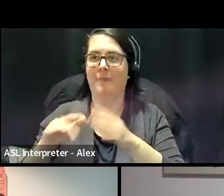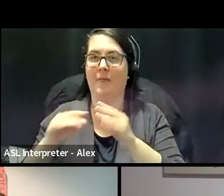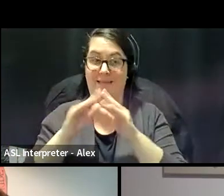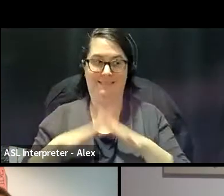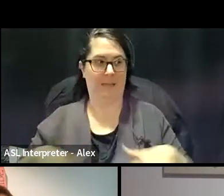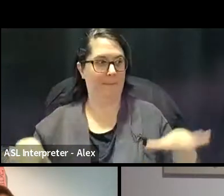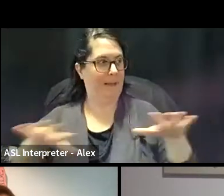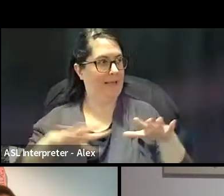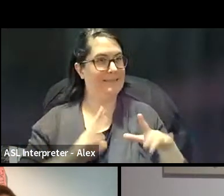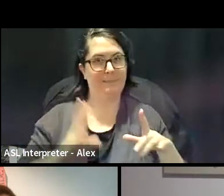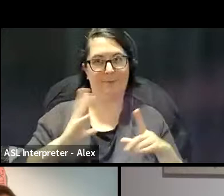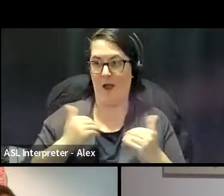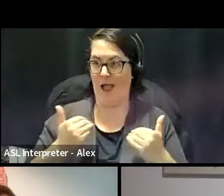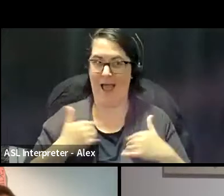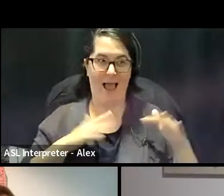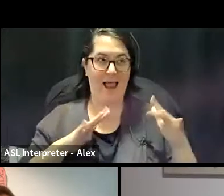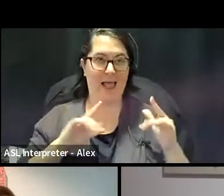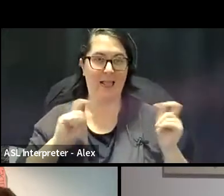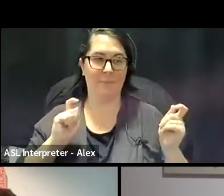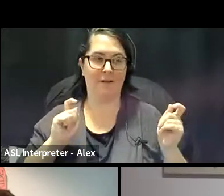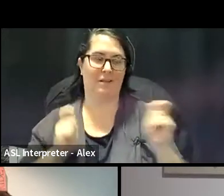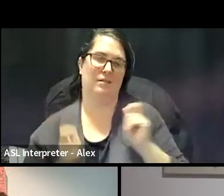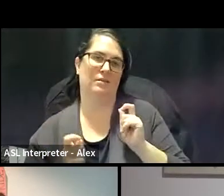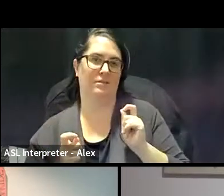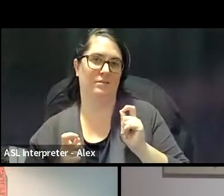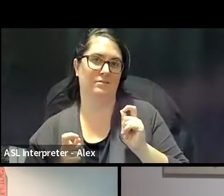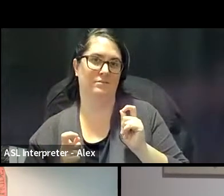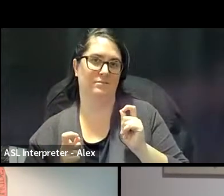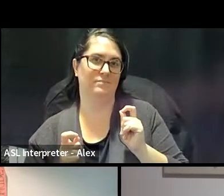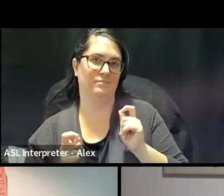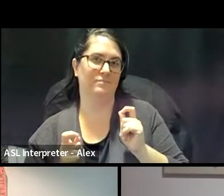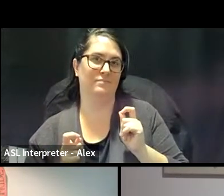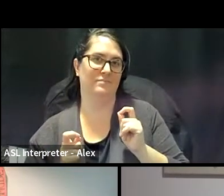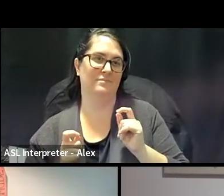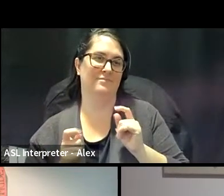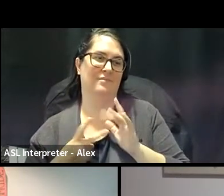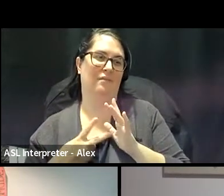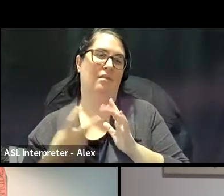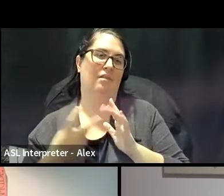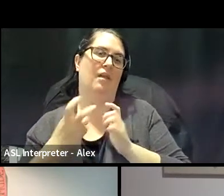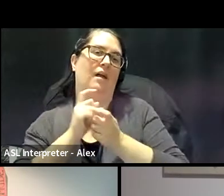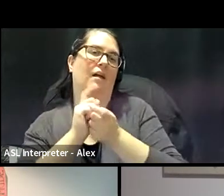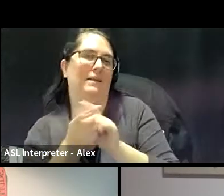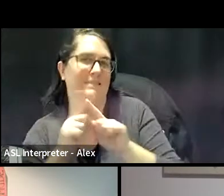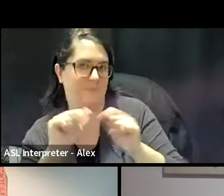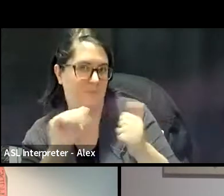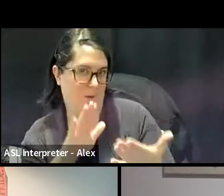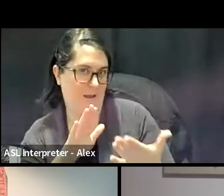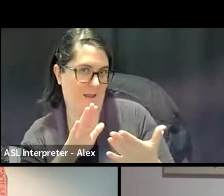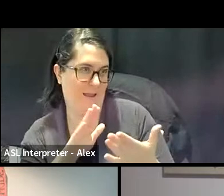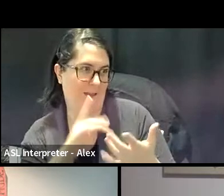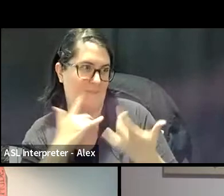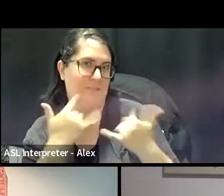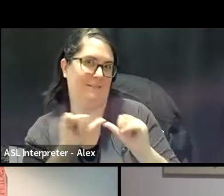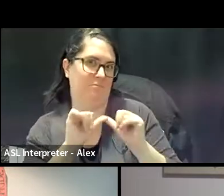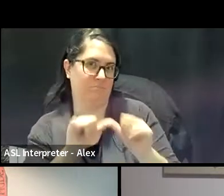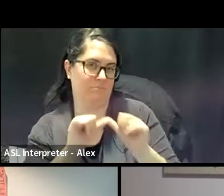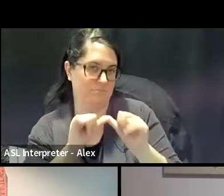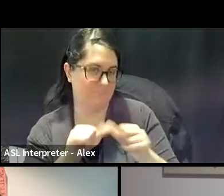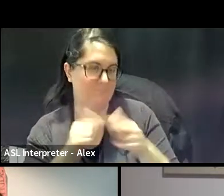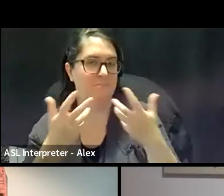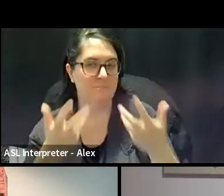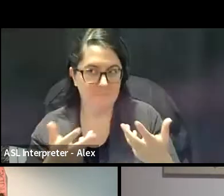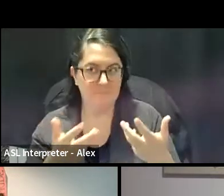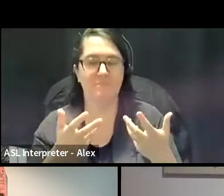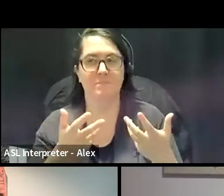that you once created. It becomes enveloped in ways in order for it to exist, you know, um, in its, you know,